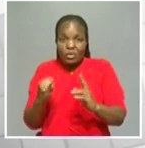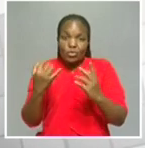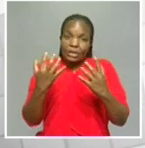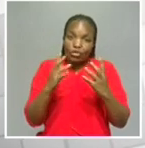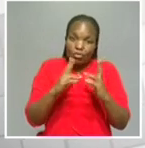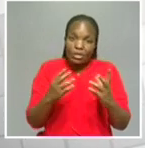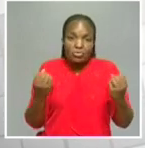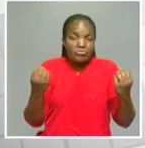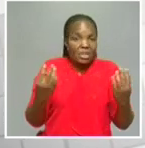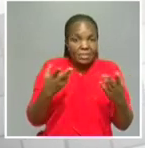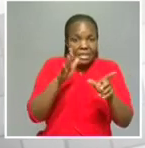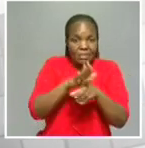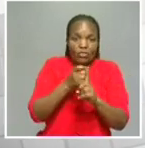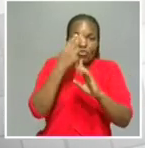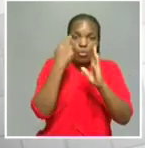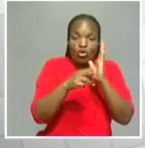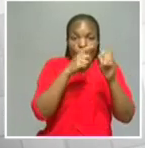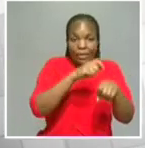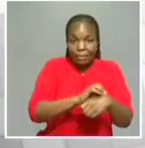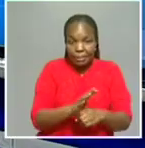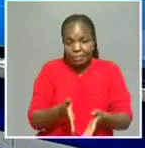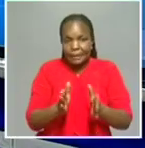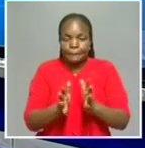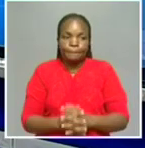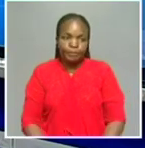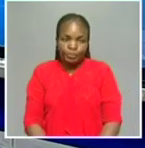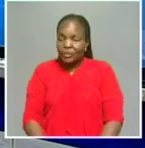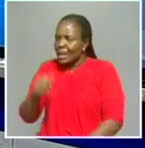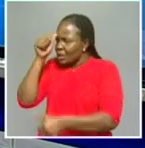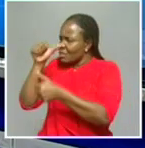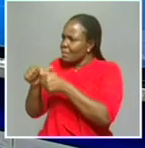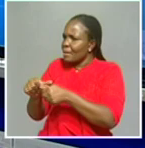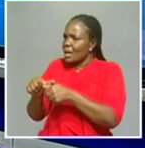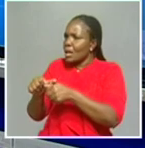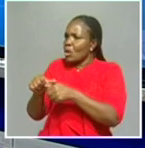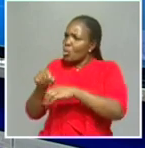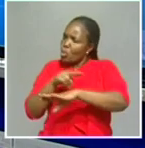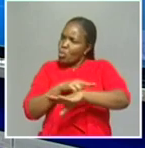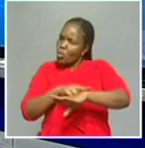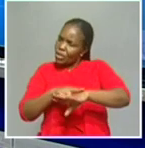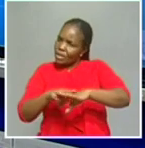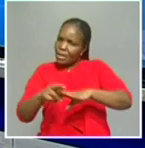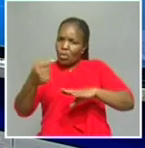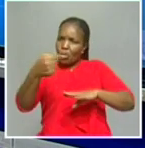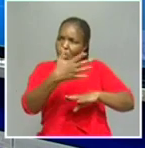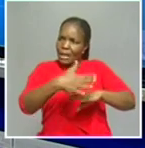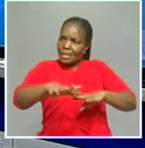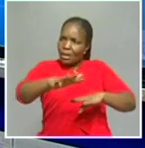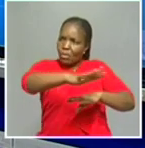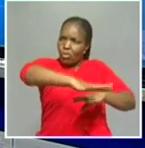about, not more than 200 people. And an unidentified man was stabbed at an intersection in Ventuk's Horiangkamp